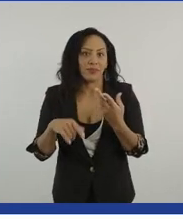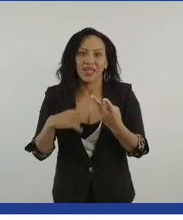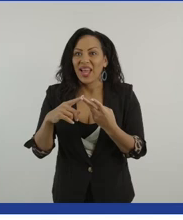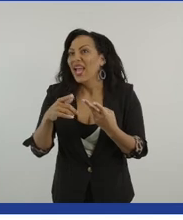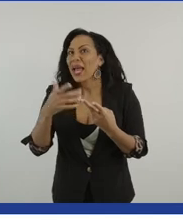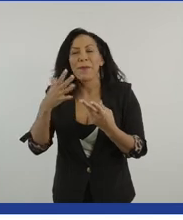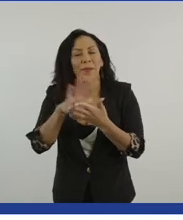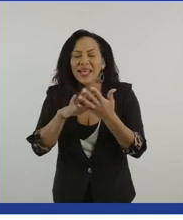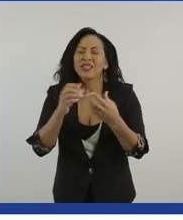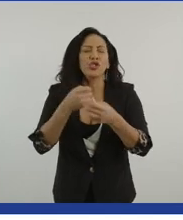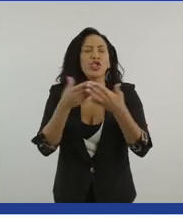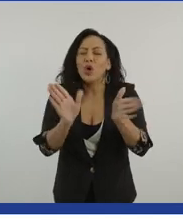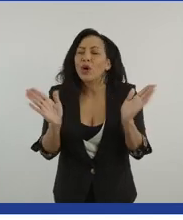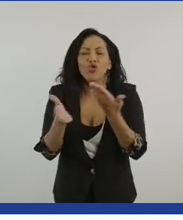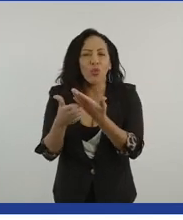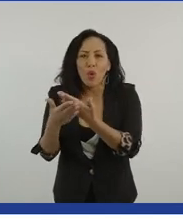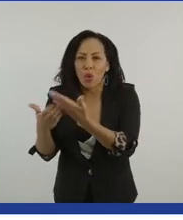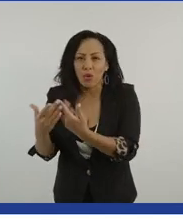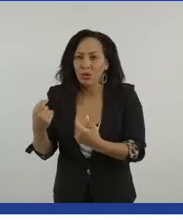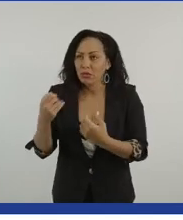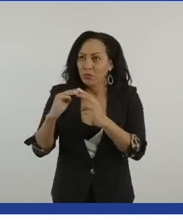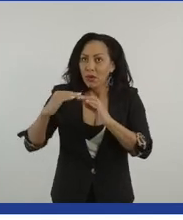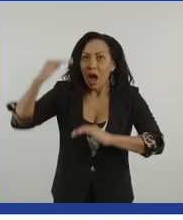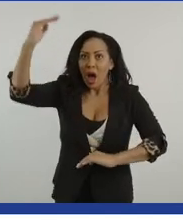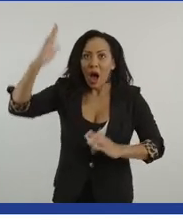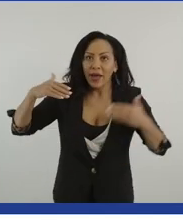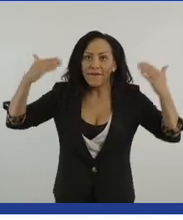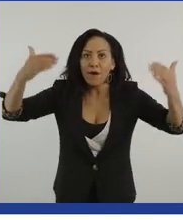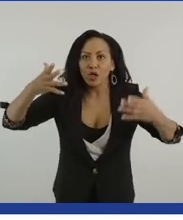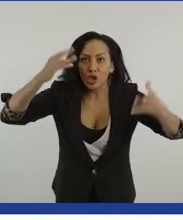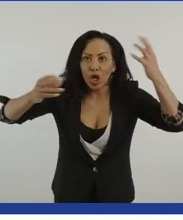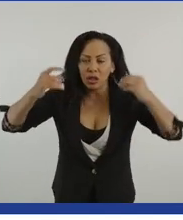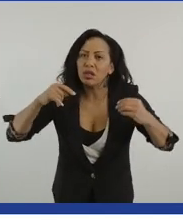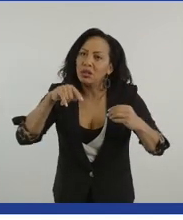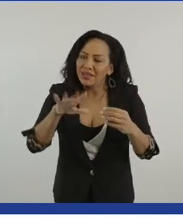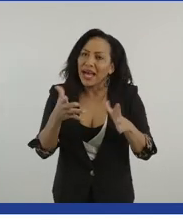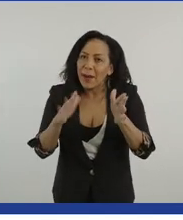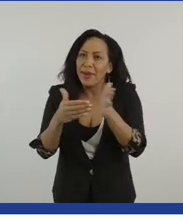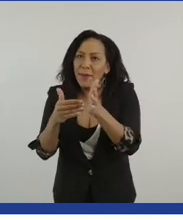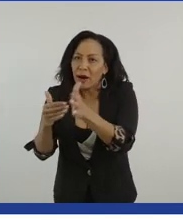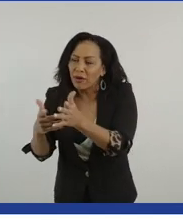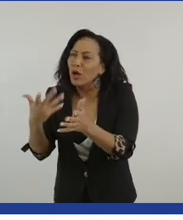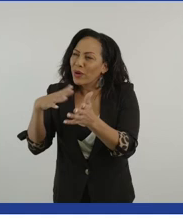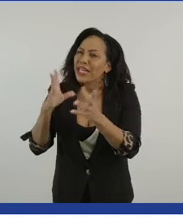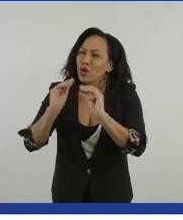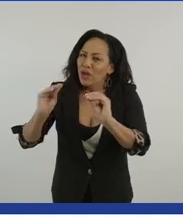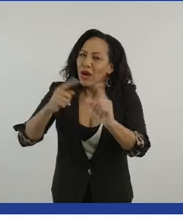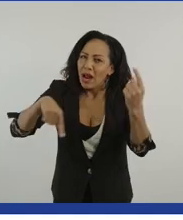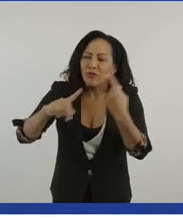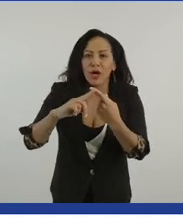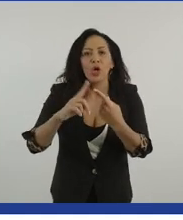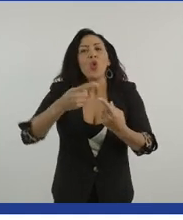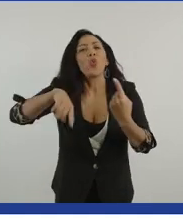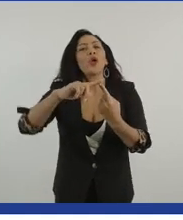everybody. And when I, when I go into schools and we, um, we talk about going for gold or that goal setting,